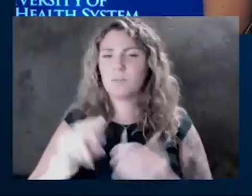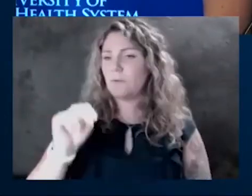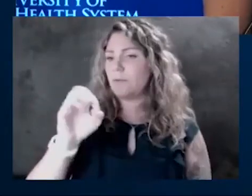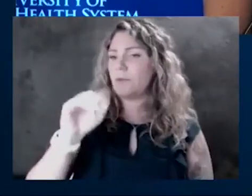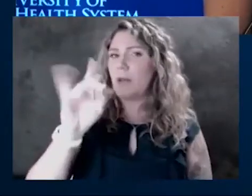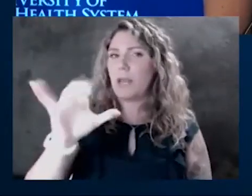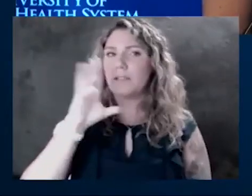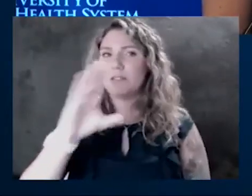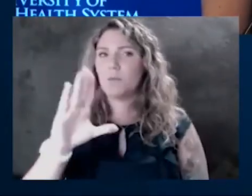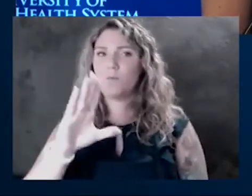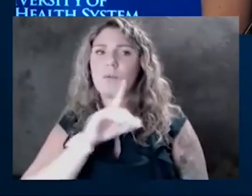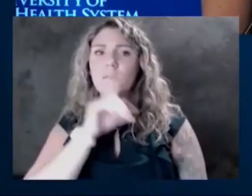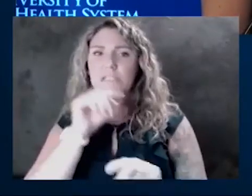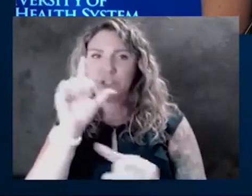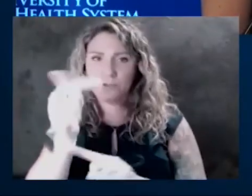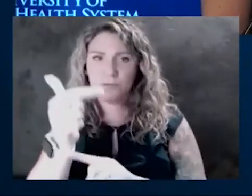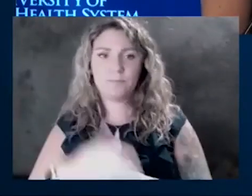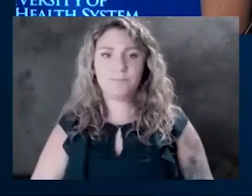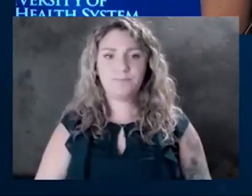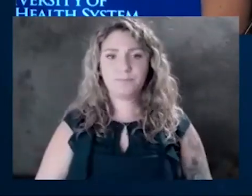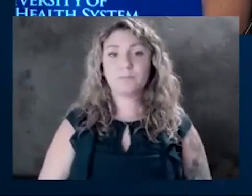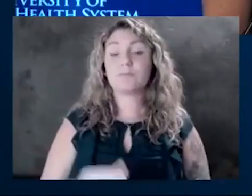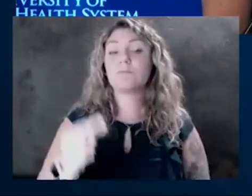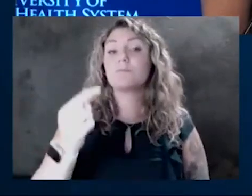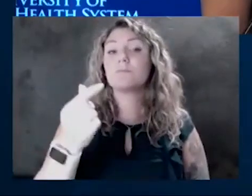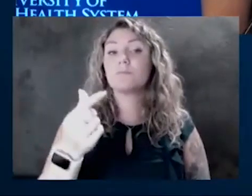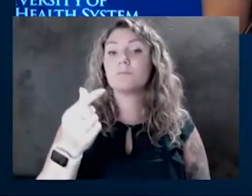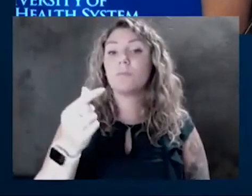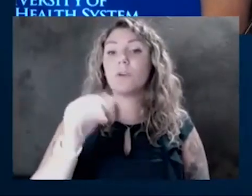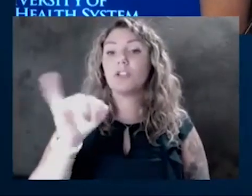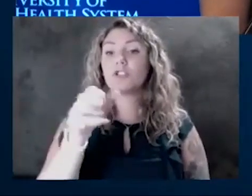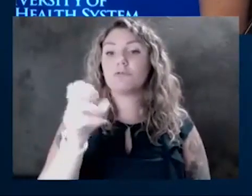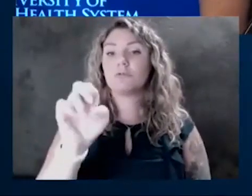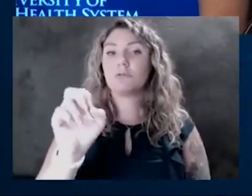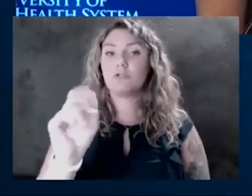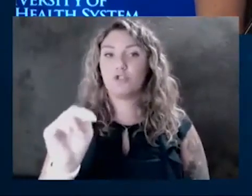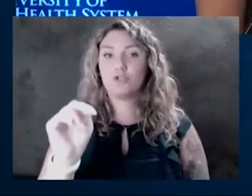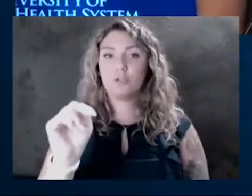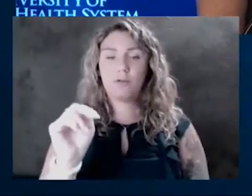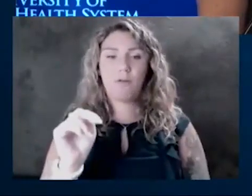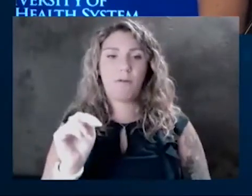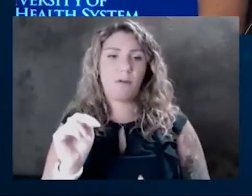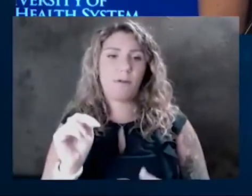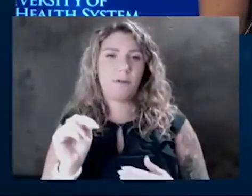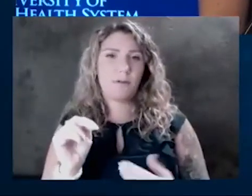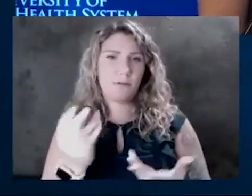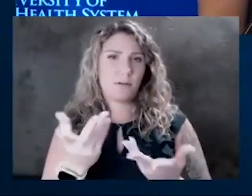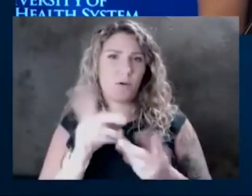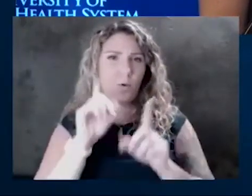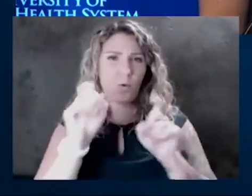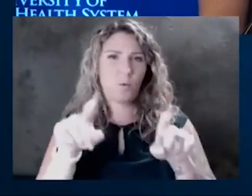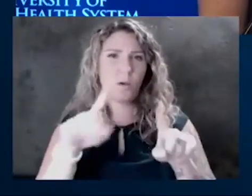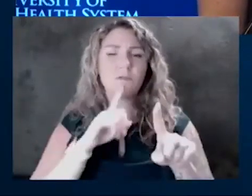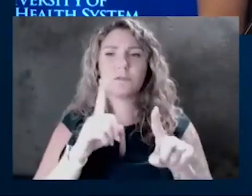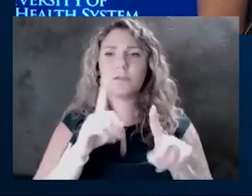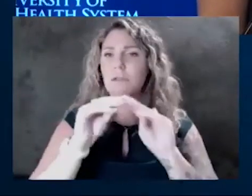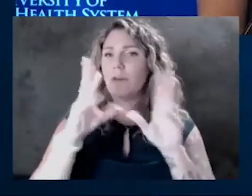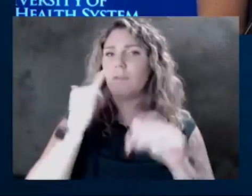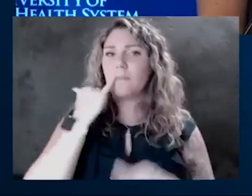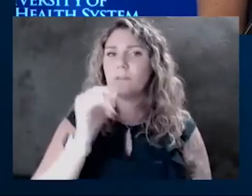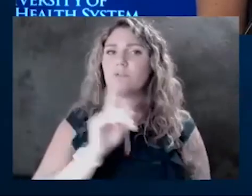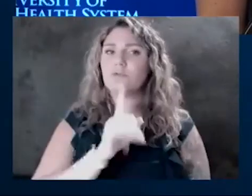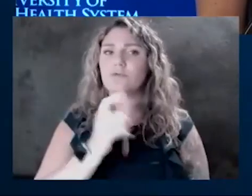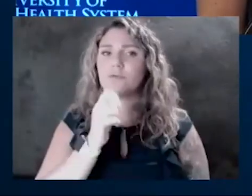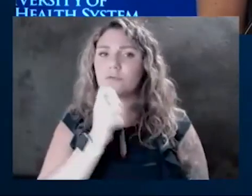Let's ask this. Gene has a question and I just want you to clarify if this is true or not, Dr. Hawkinson. He says, since cloth